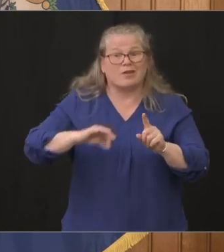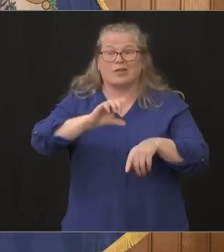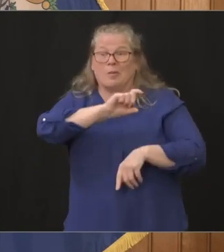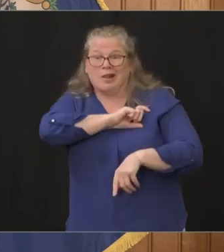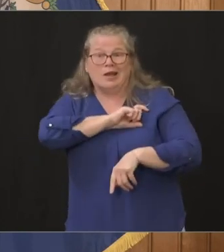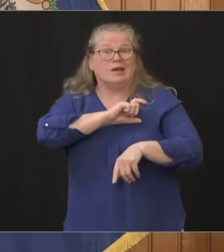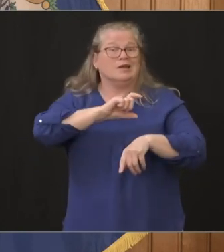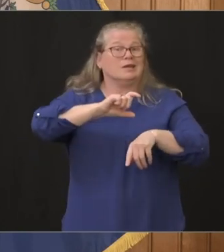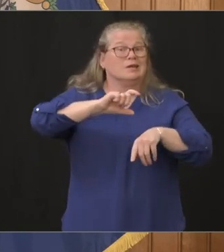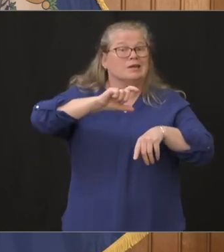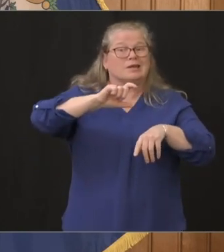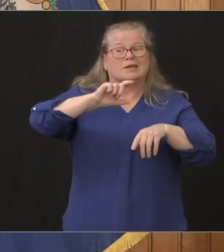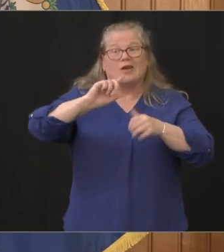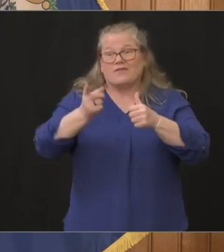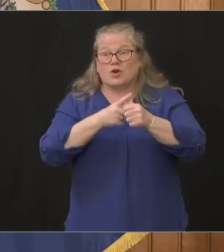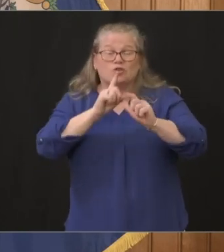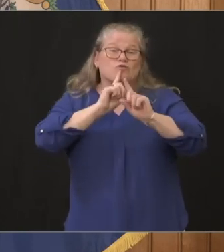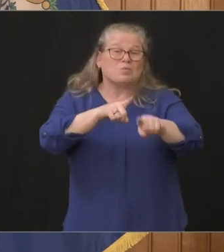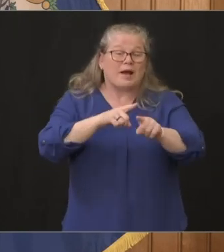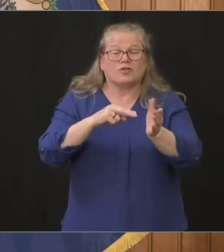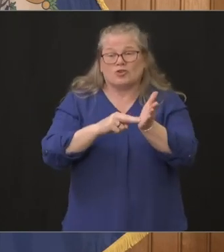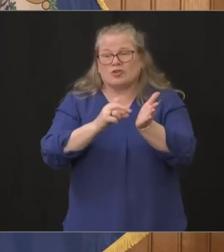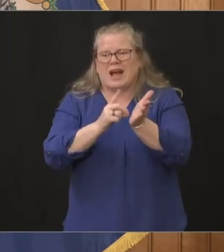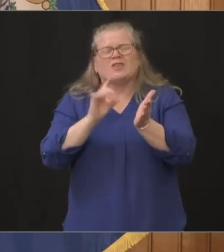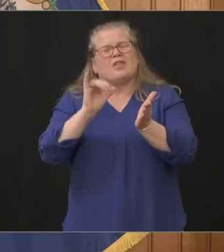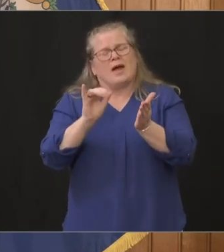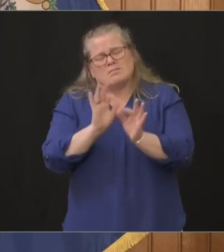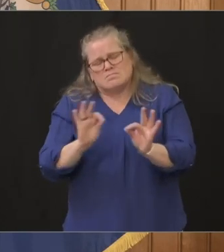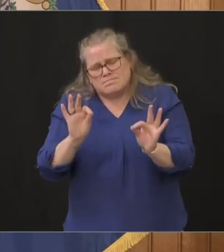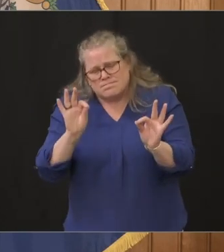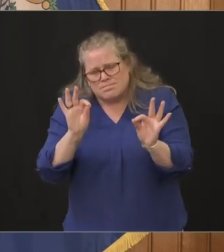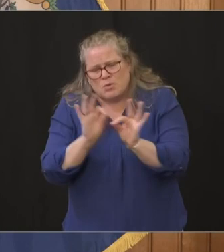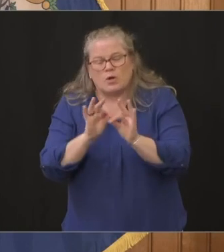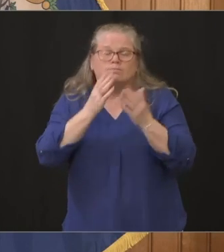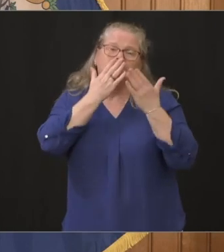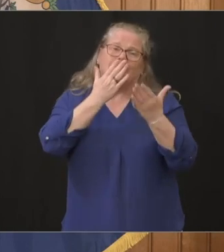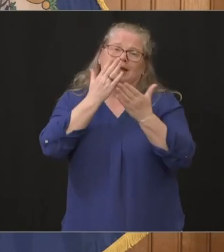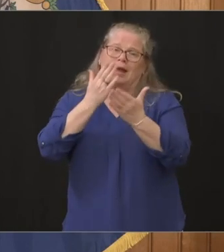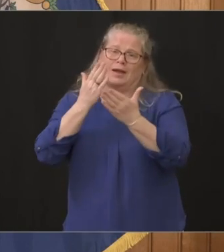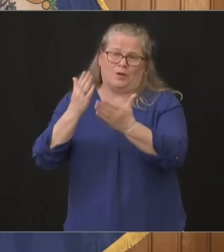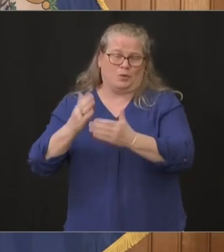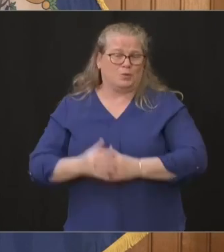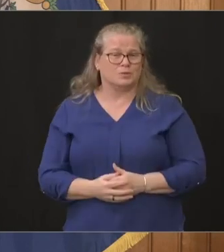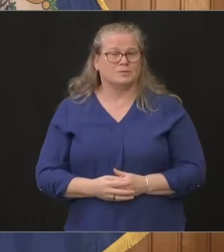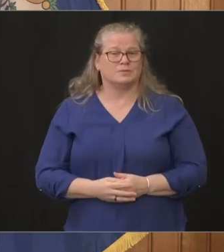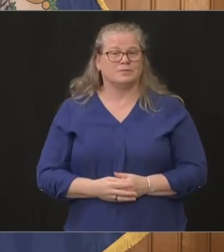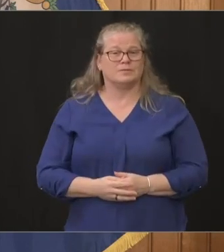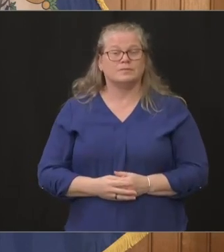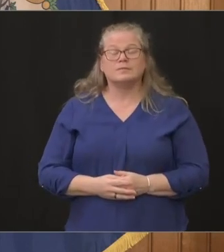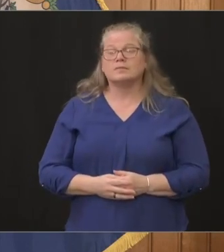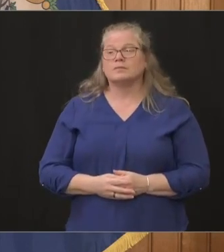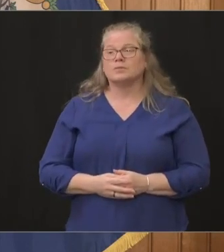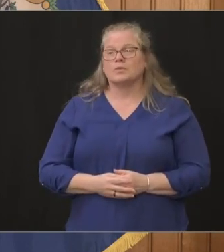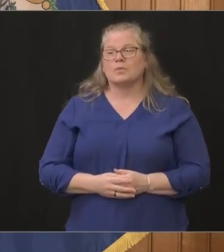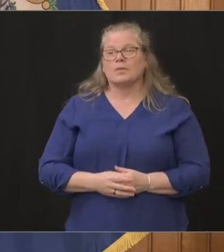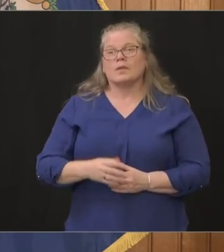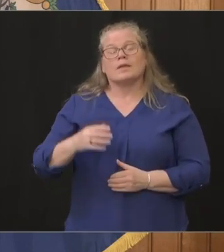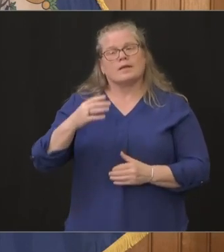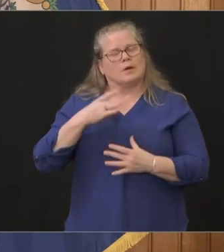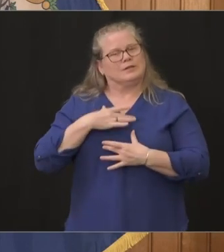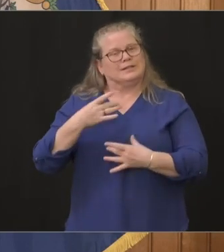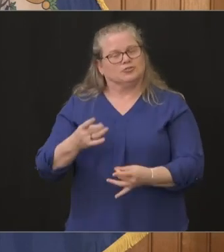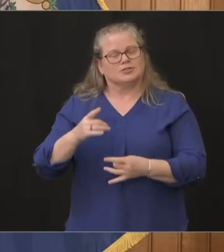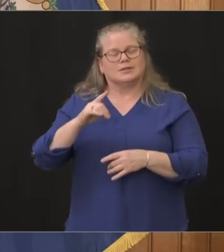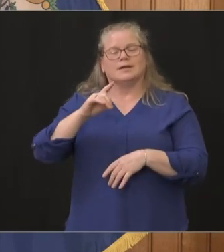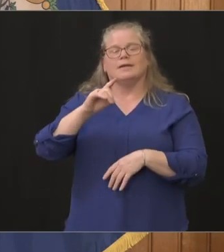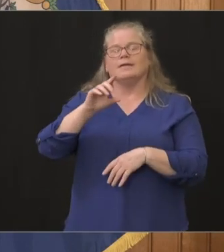these are things that really have meaning and I cannot thank you enough for that I was sort of interested in Colin Cooper head of manufacturing